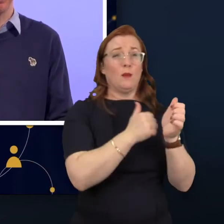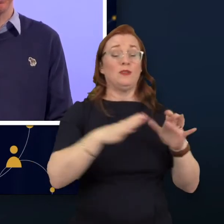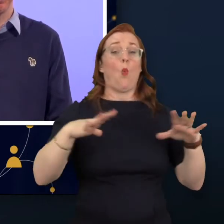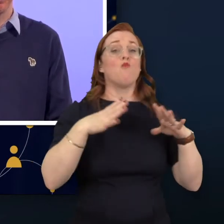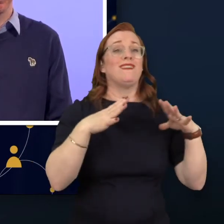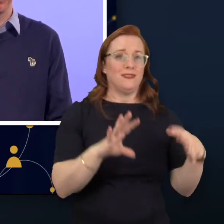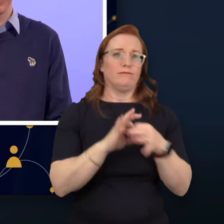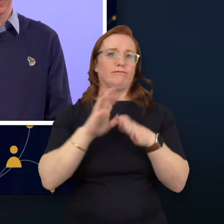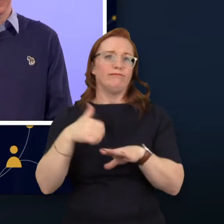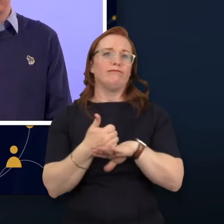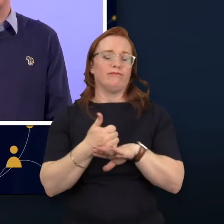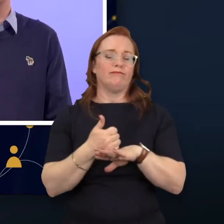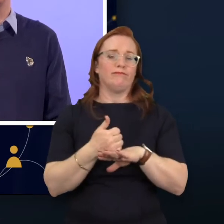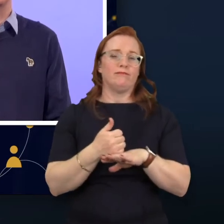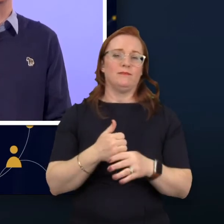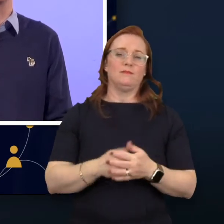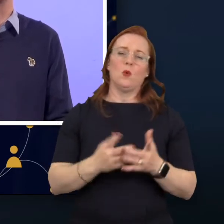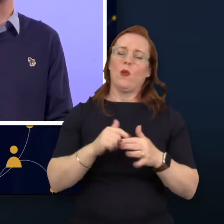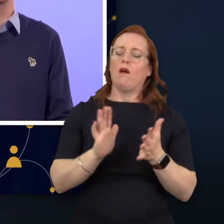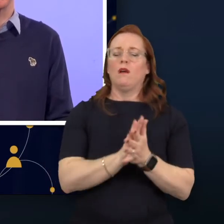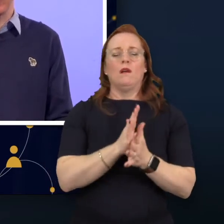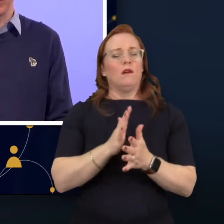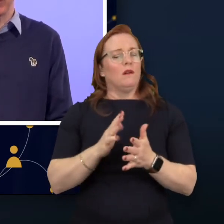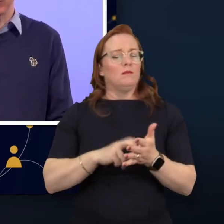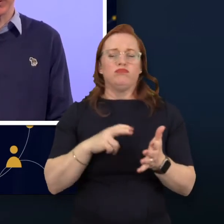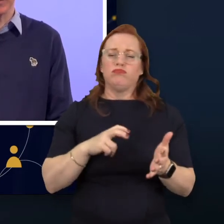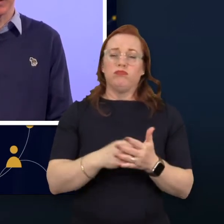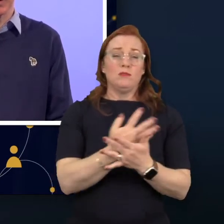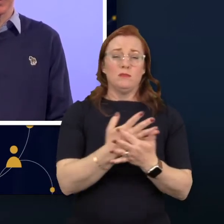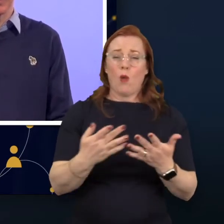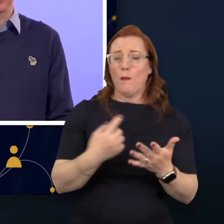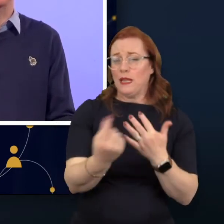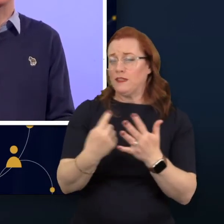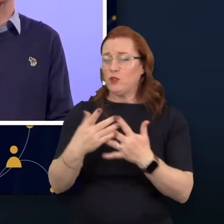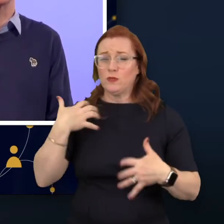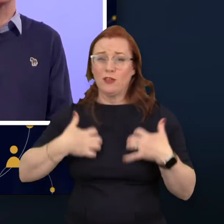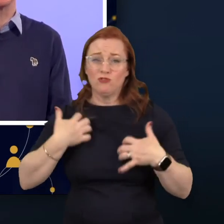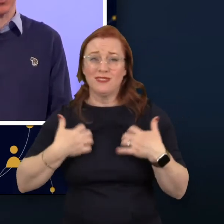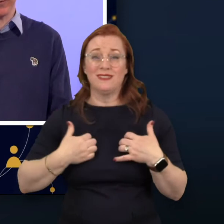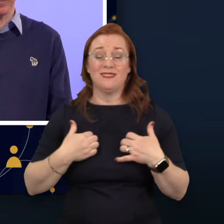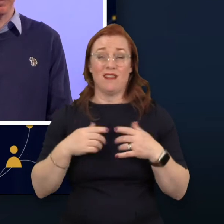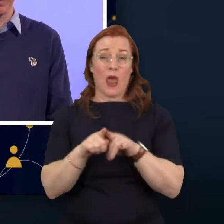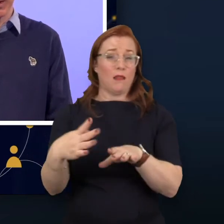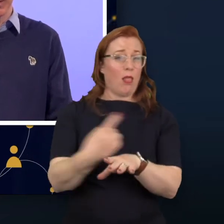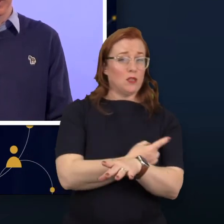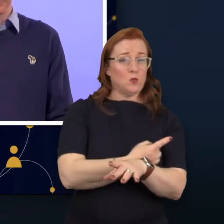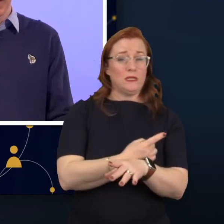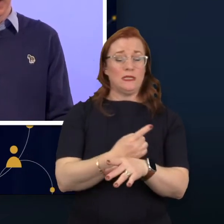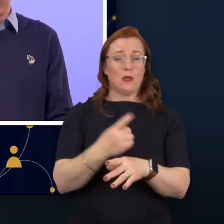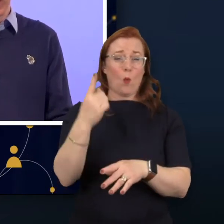already. We're thrilled by the level of interest from individuals like the thousand people that dive in